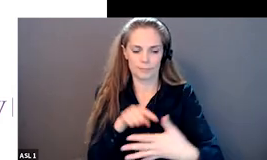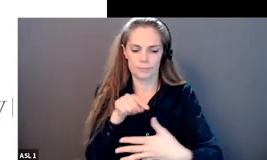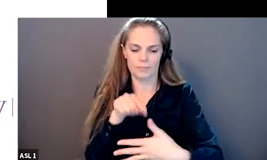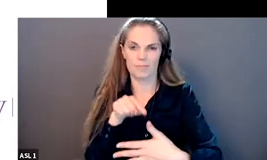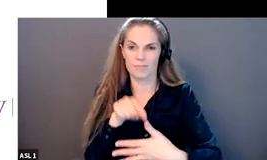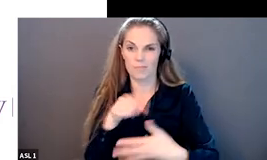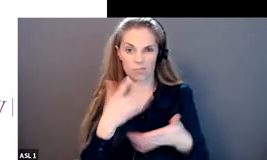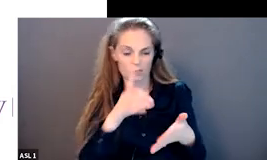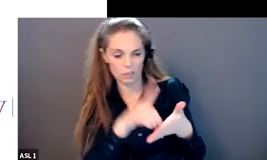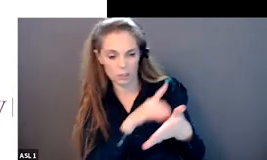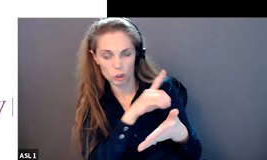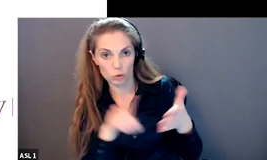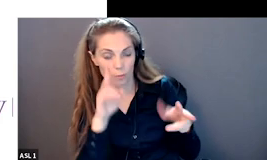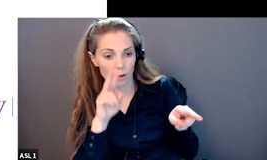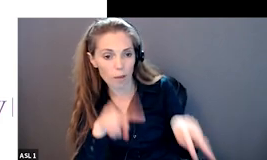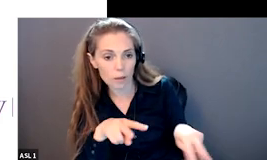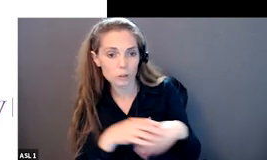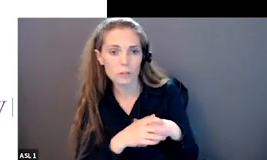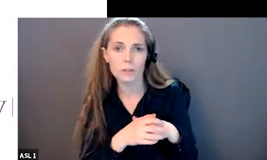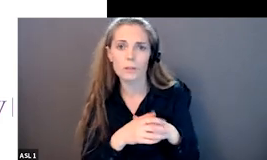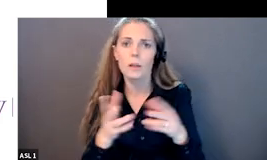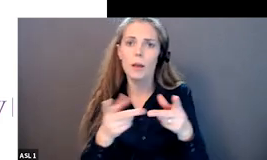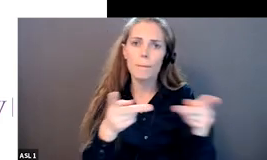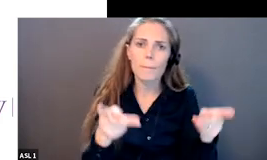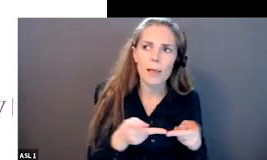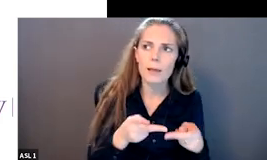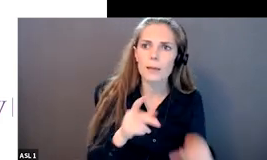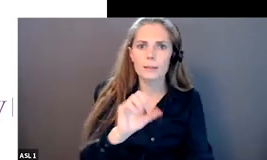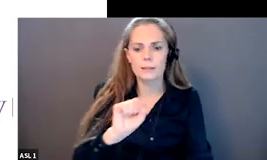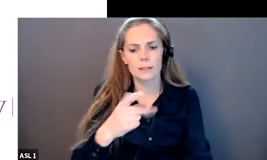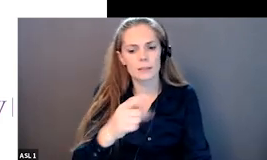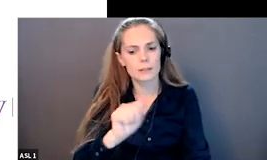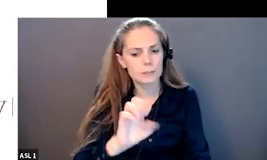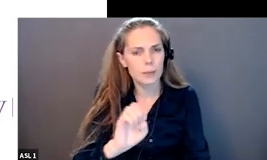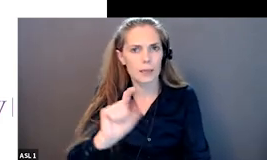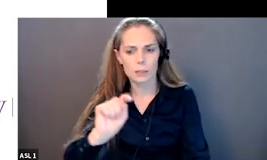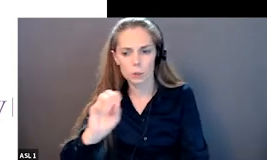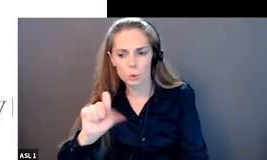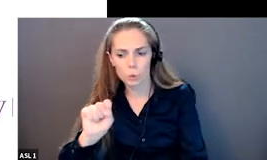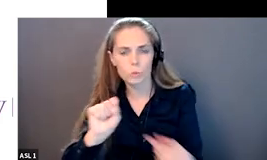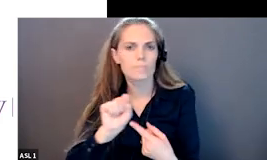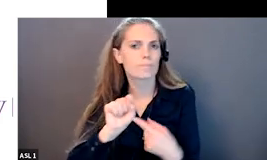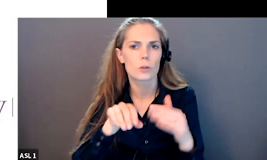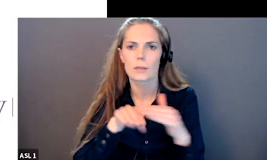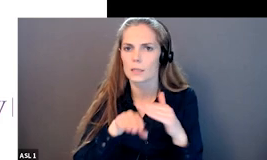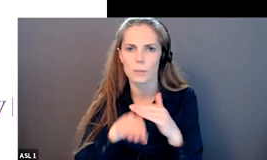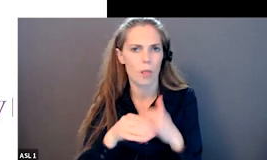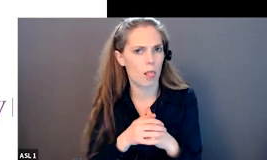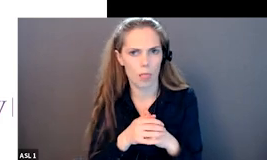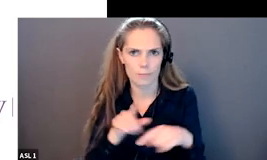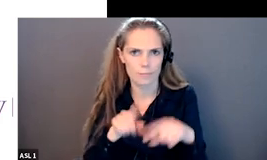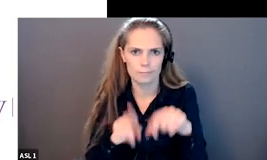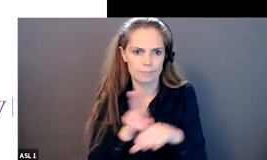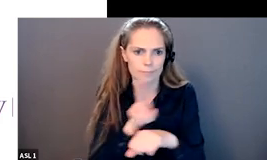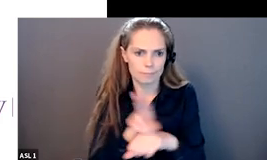discrimination places spaces and tools which were not accessible to them lack of jobs that they felt met their skills and experiences